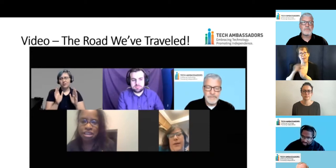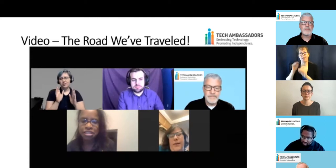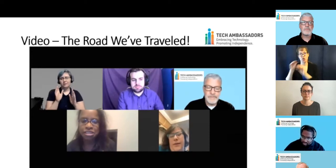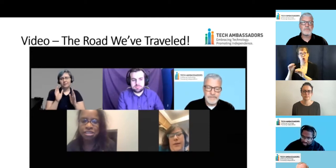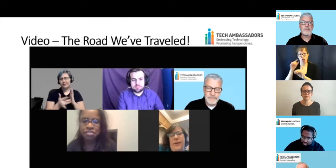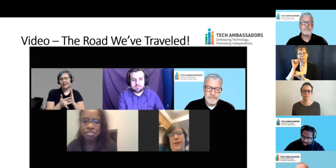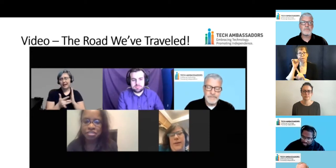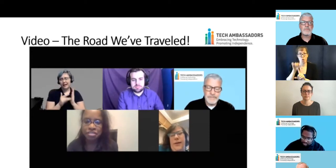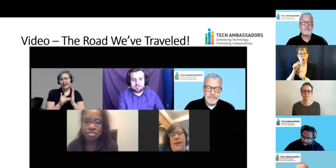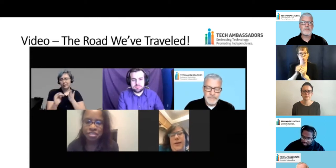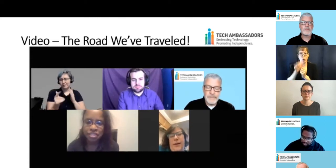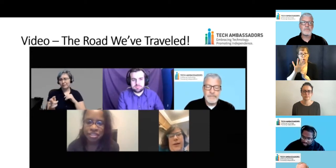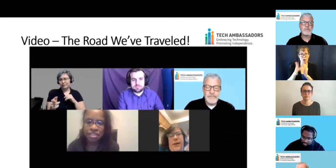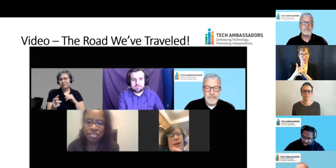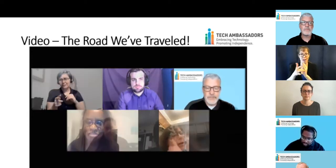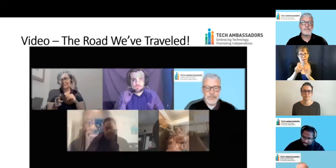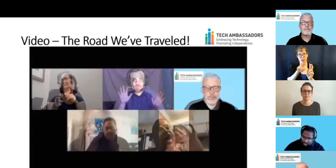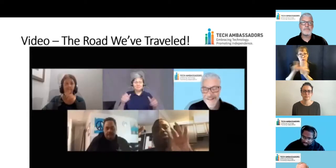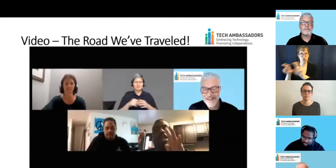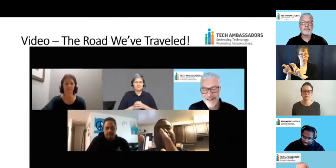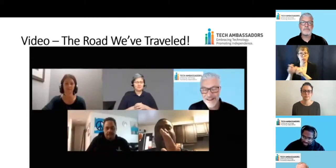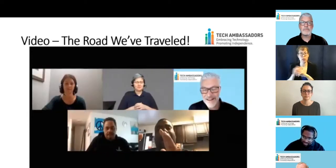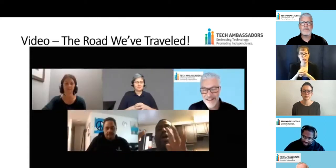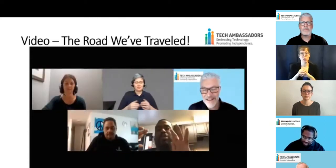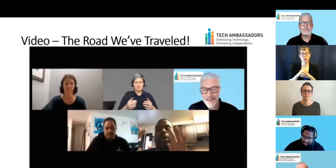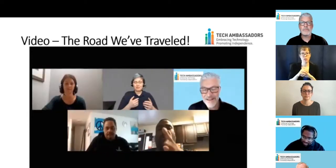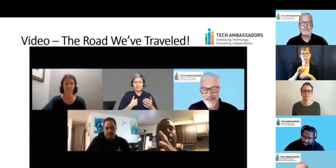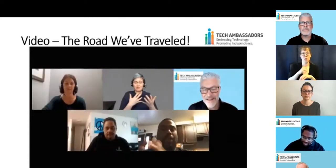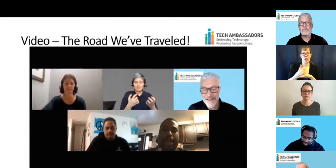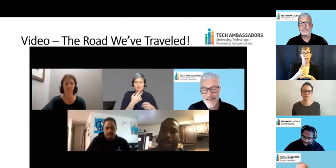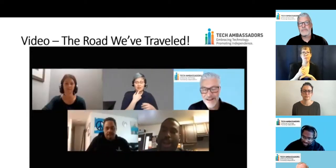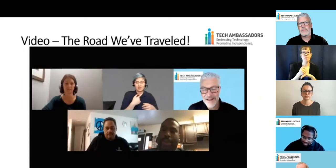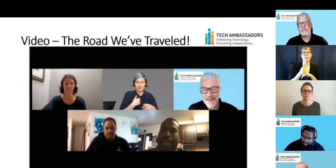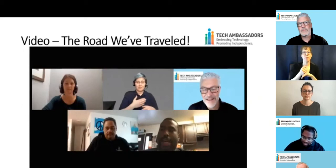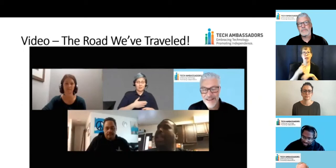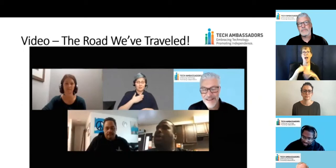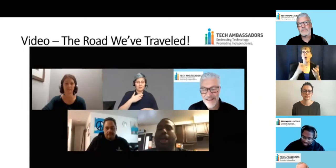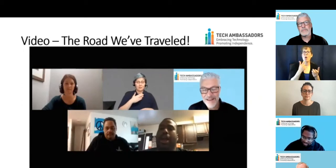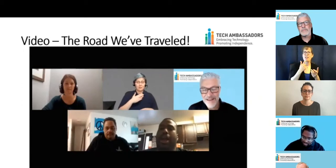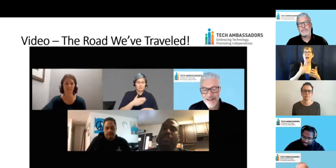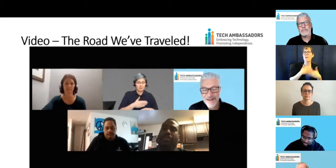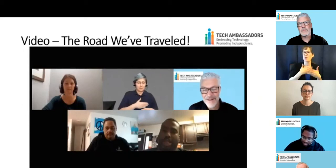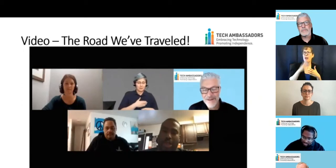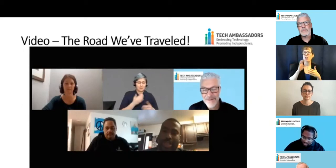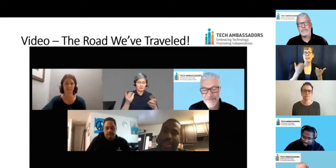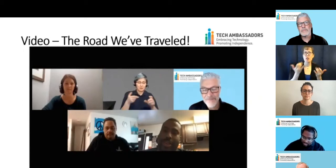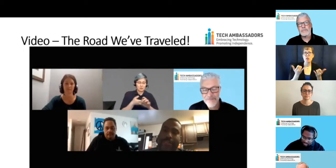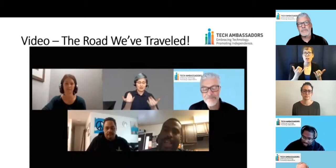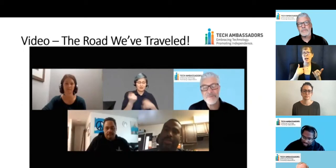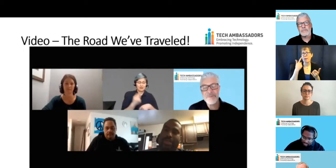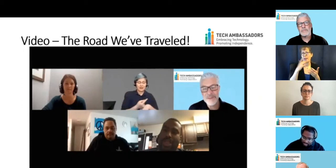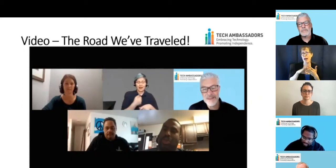technology stuff. I just wanted to say, I am so glad to be here today because I learned a lot of new features,